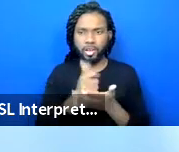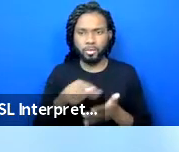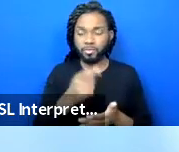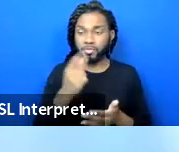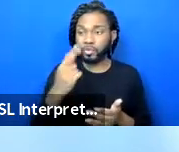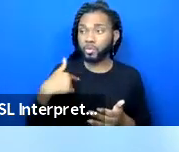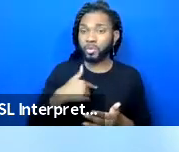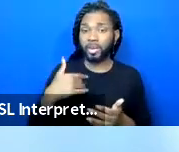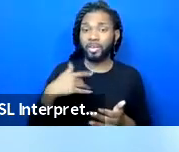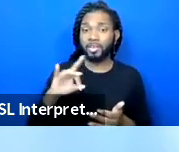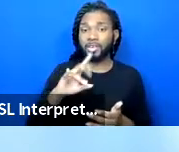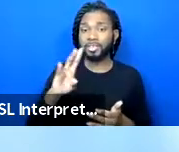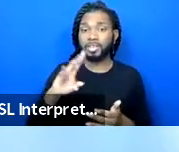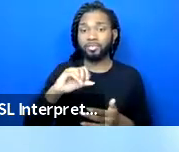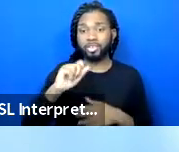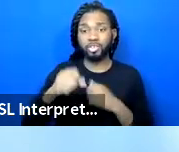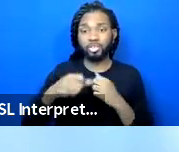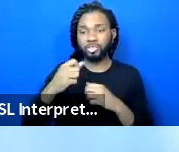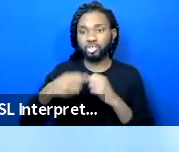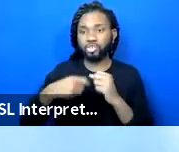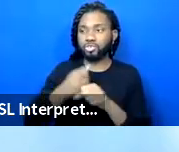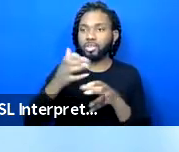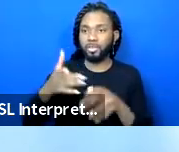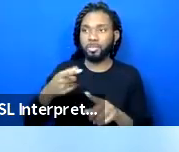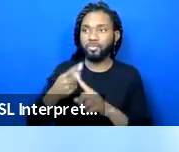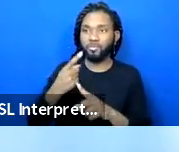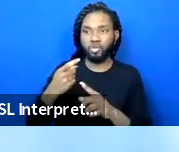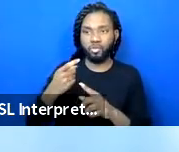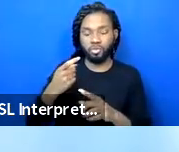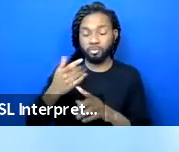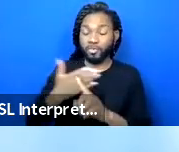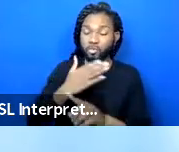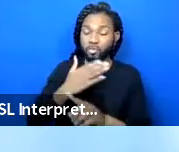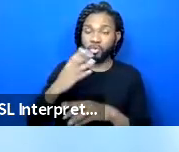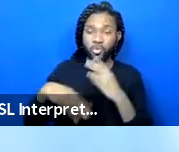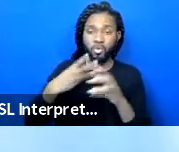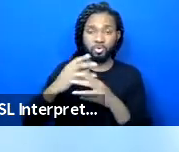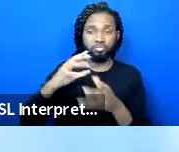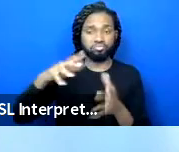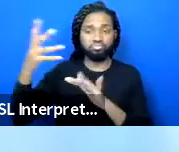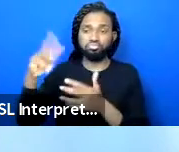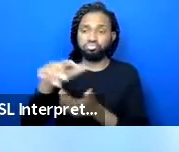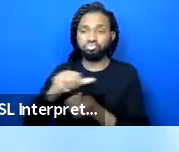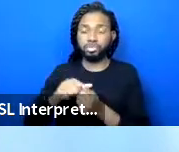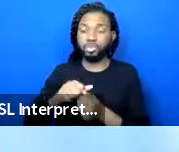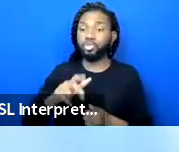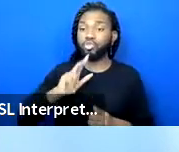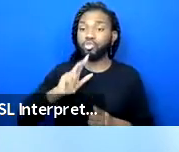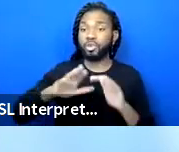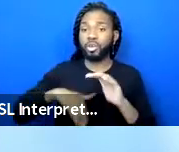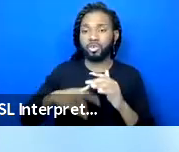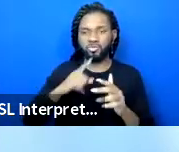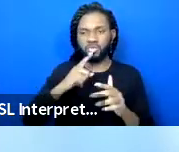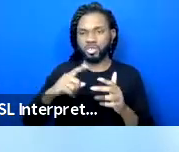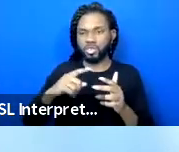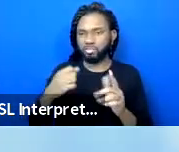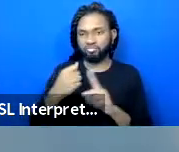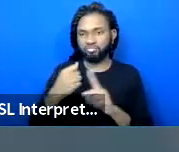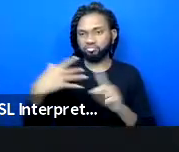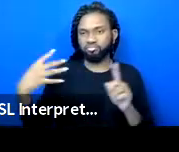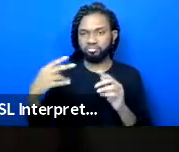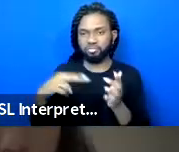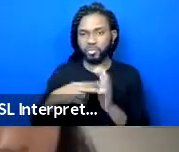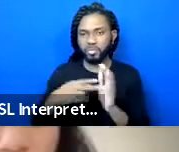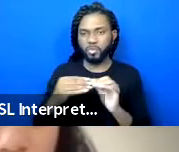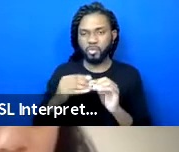years left to stop the thermometer for tipping 30 and under is defined by so much more but you get the